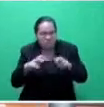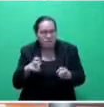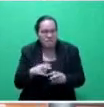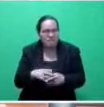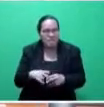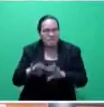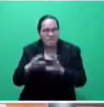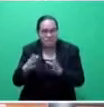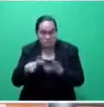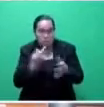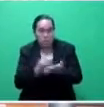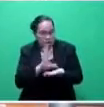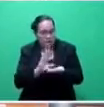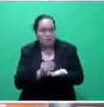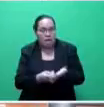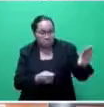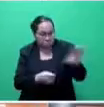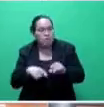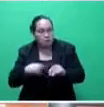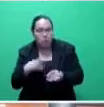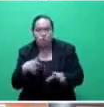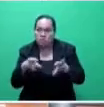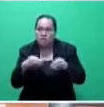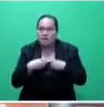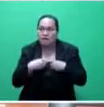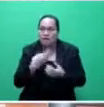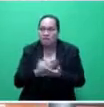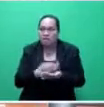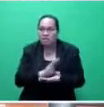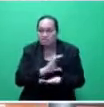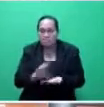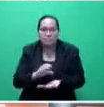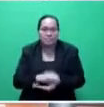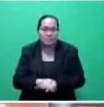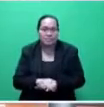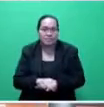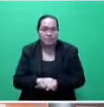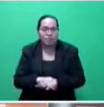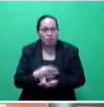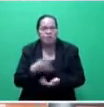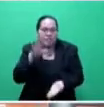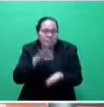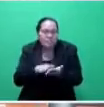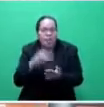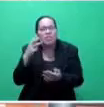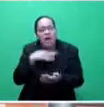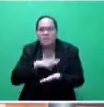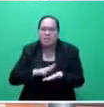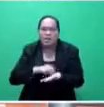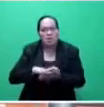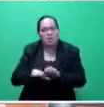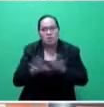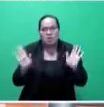statutory bodies that receive the grants still get the grants. There has been a reduction expenditure of only 300 million dollars, notwithstanding